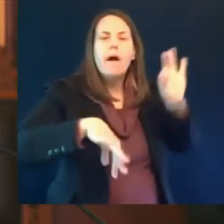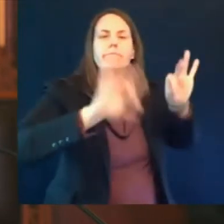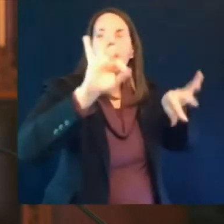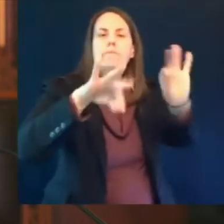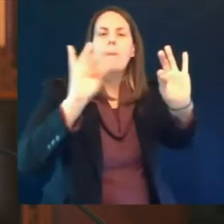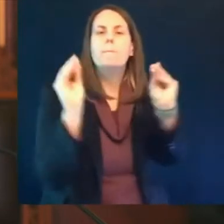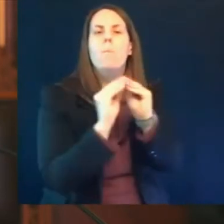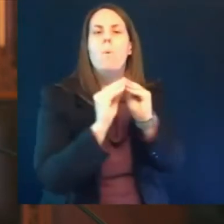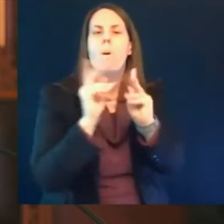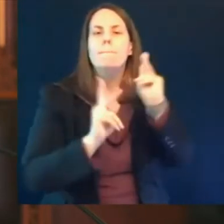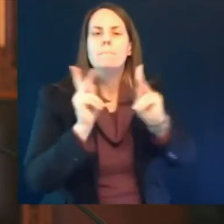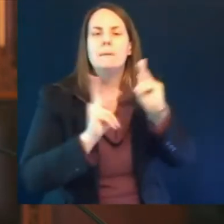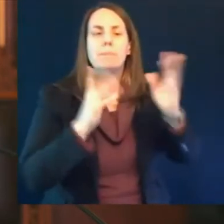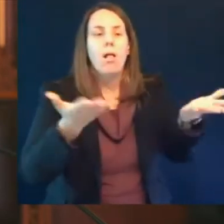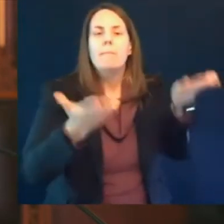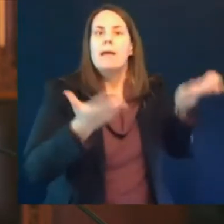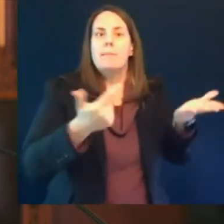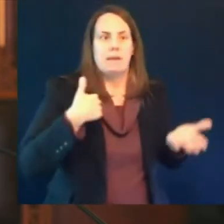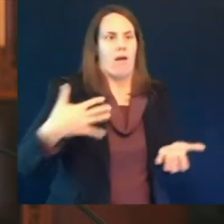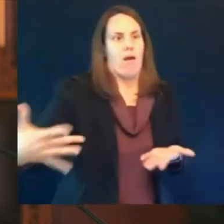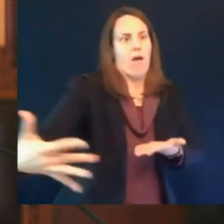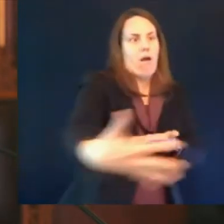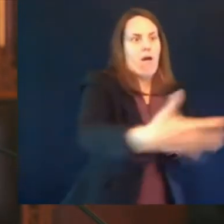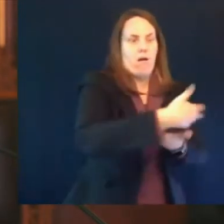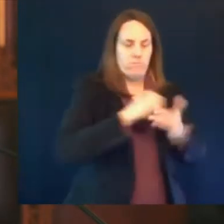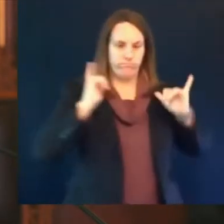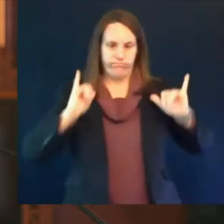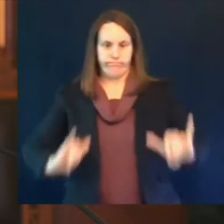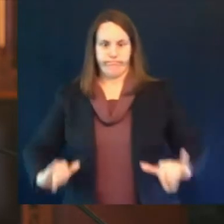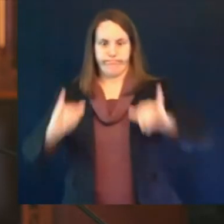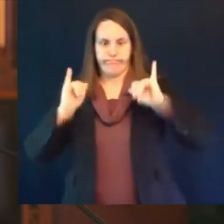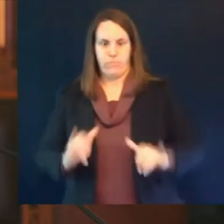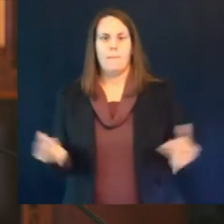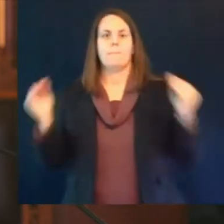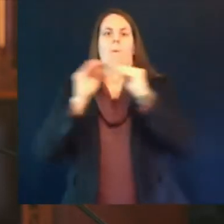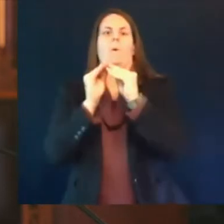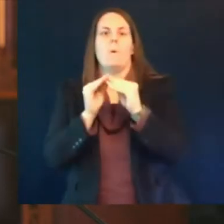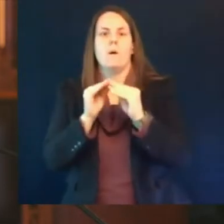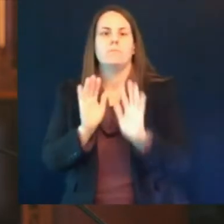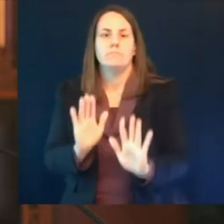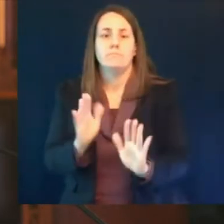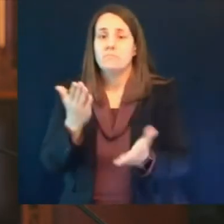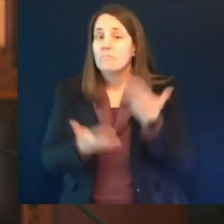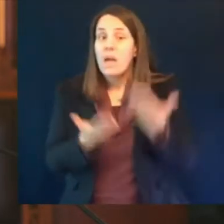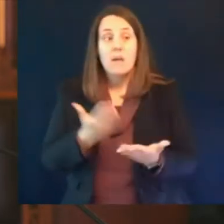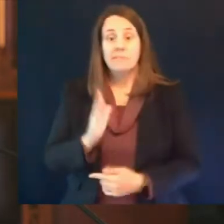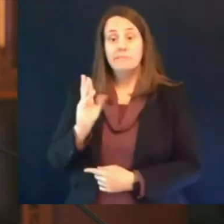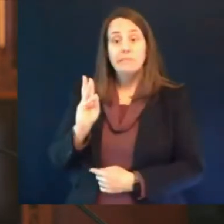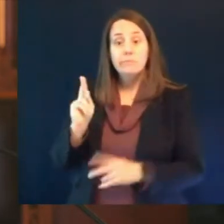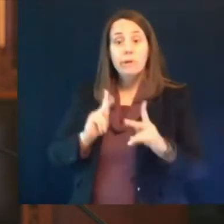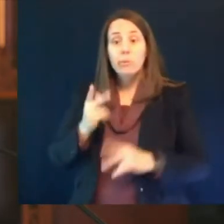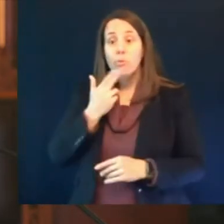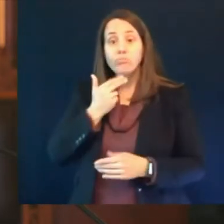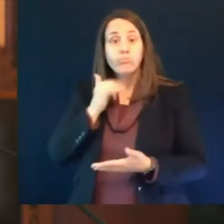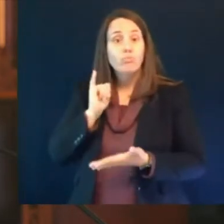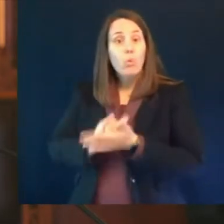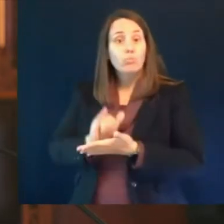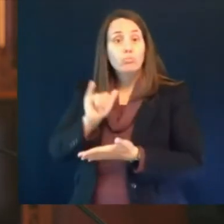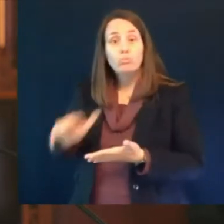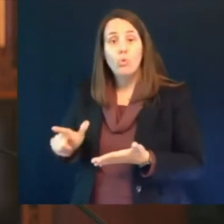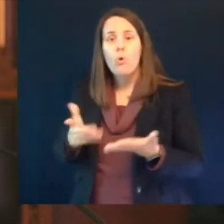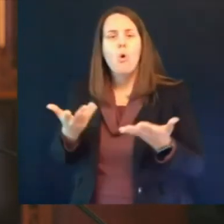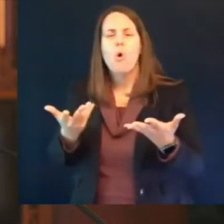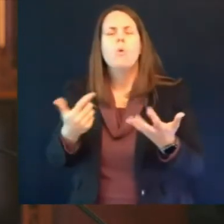more we may not but we want to know what is the true number and and so that's one reason so